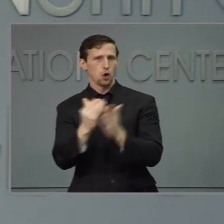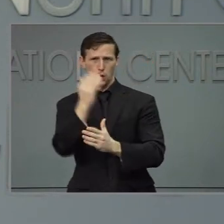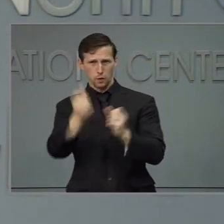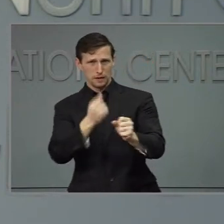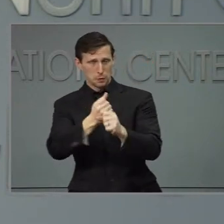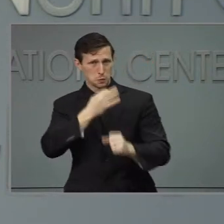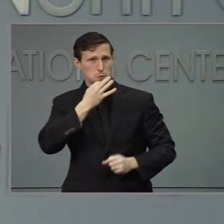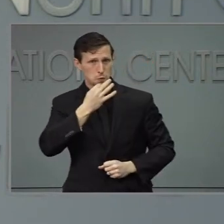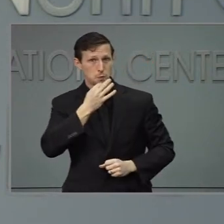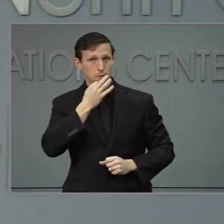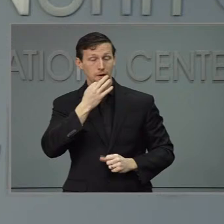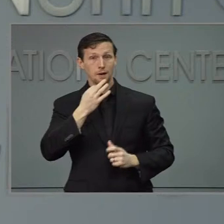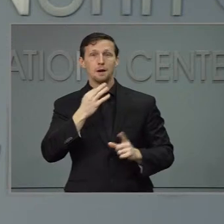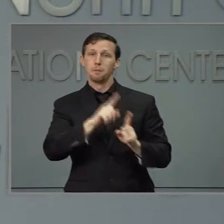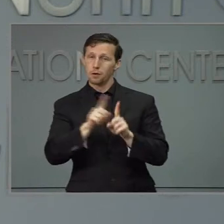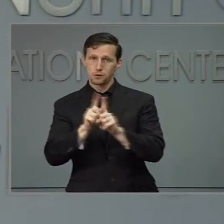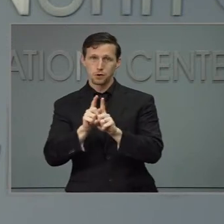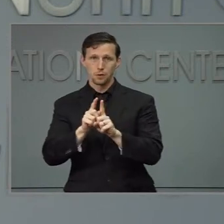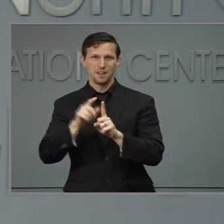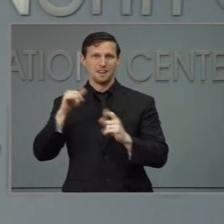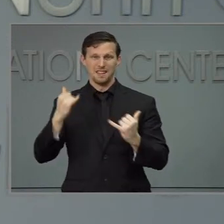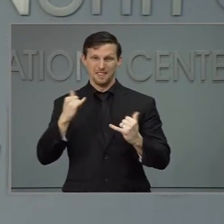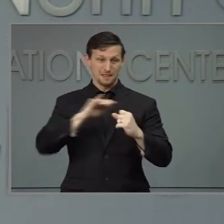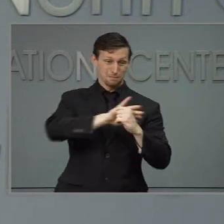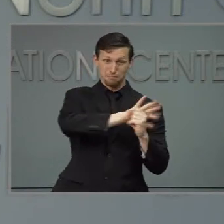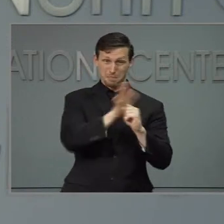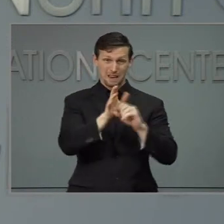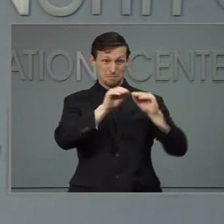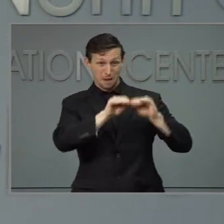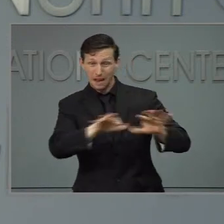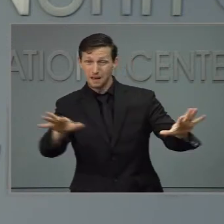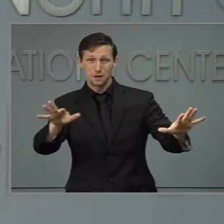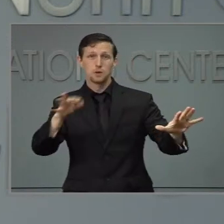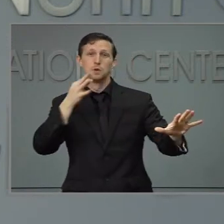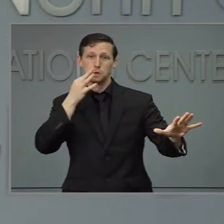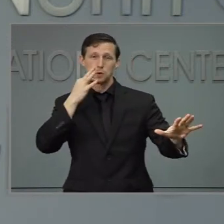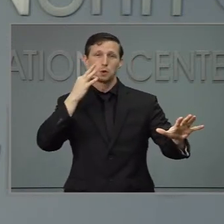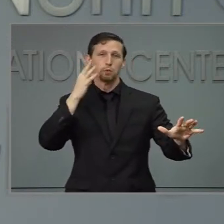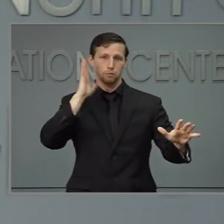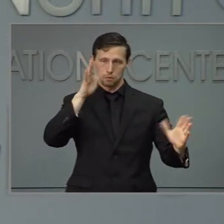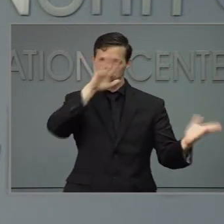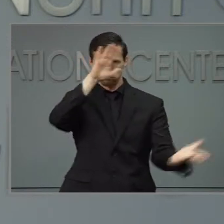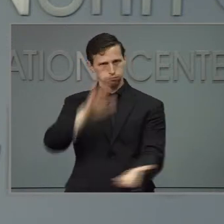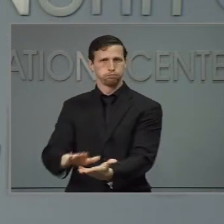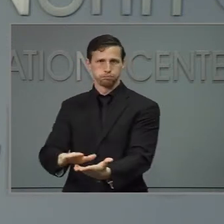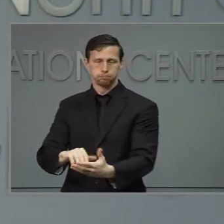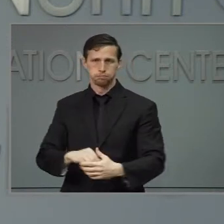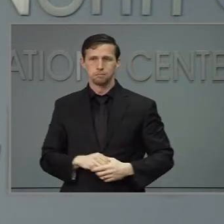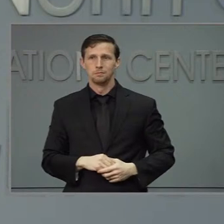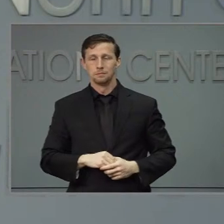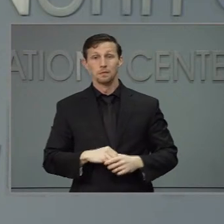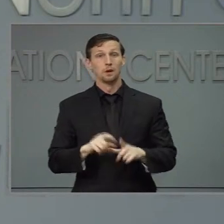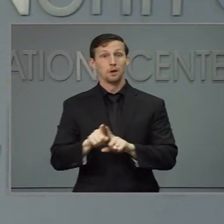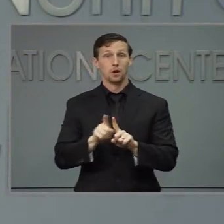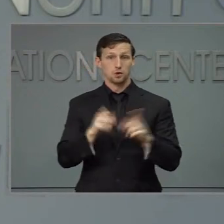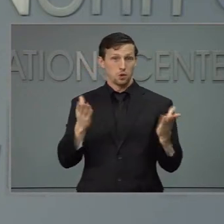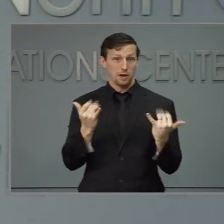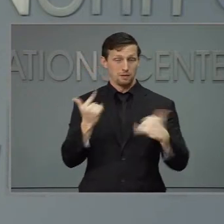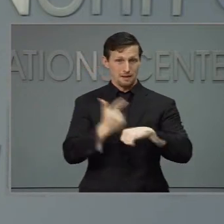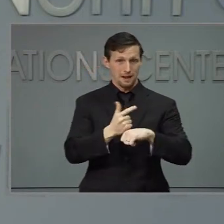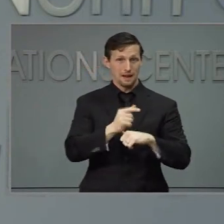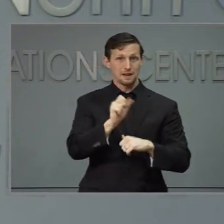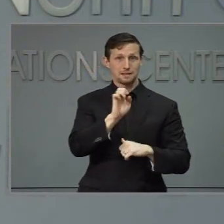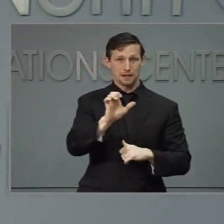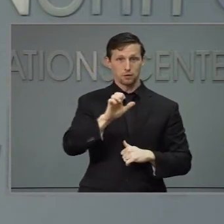and prepare to turn the corner on this pandemic. Also with me today is our Secretary of Public Safety,